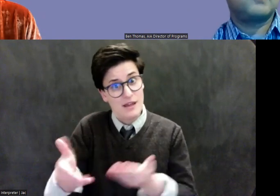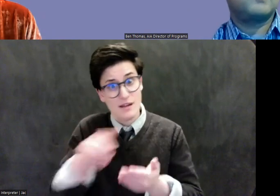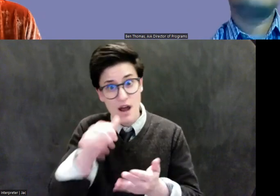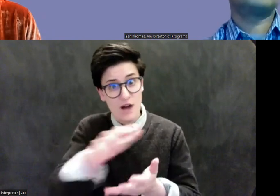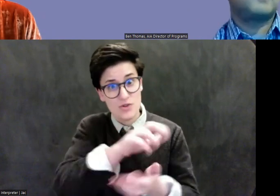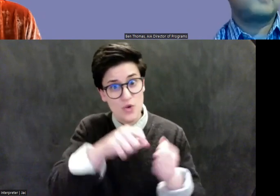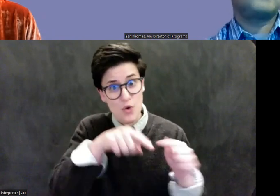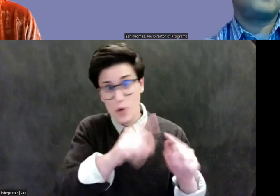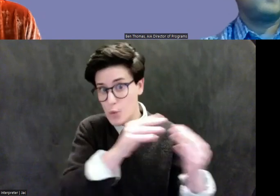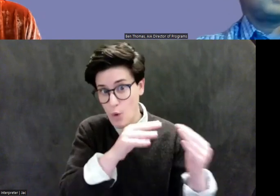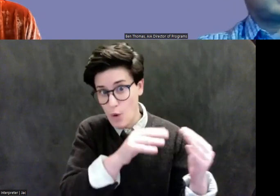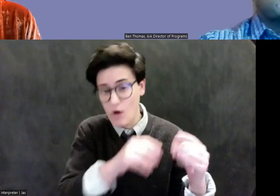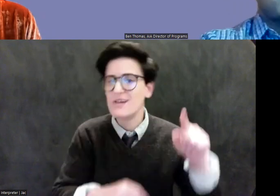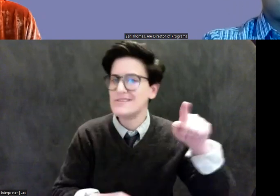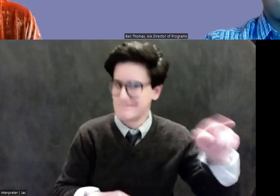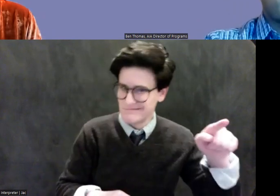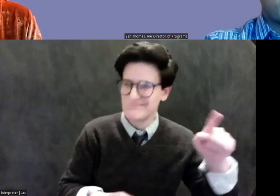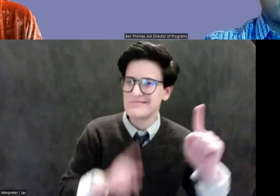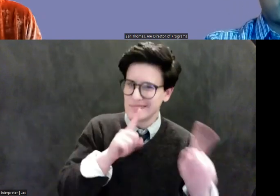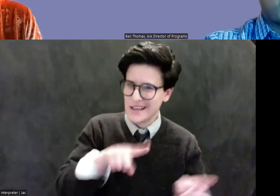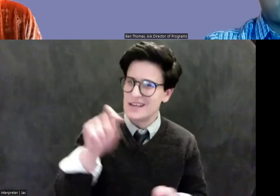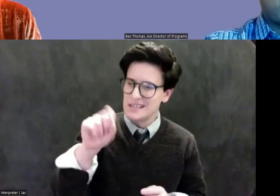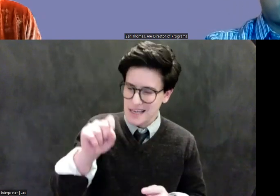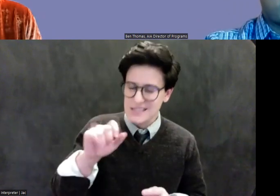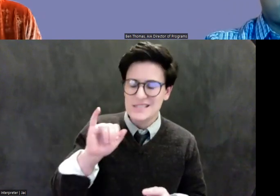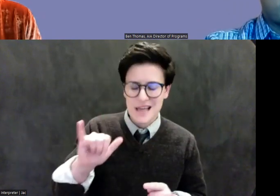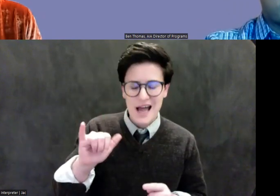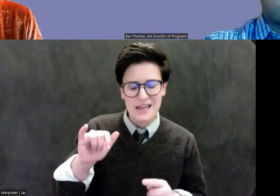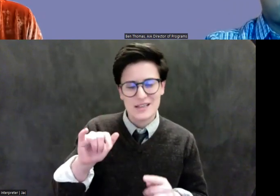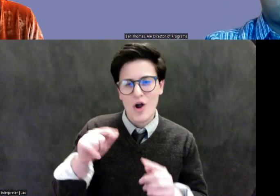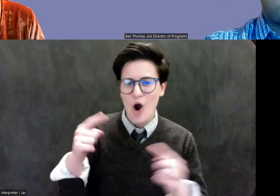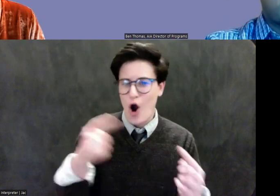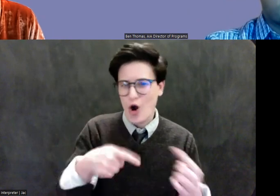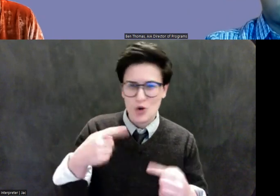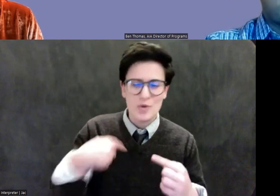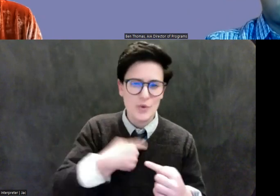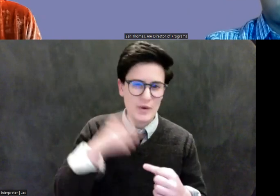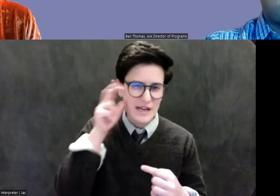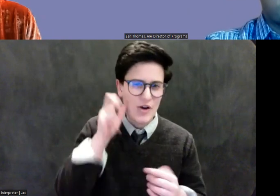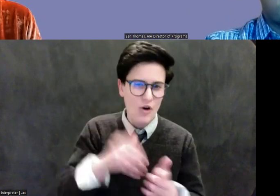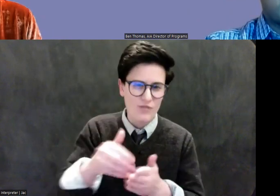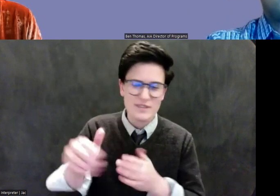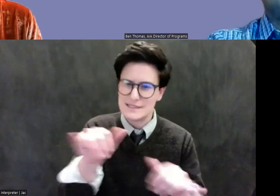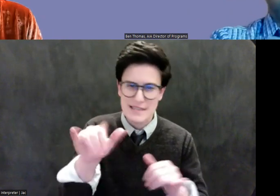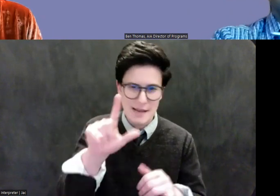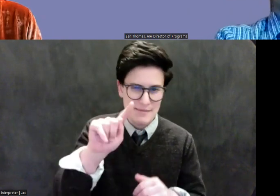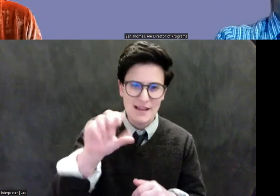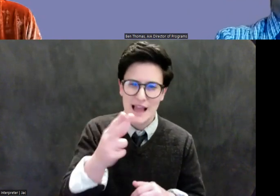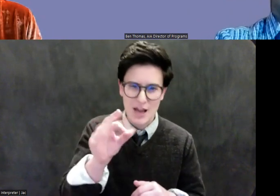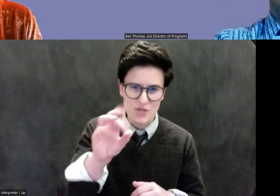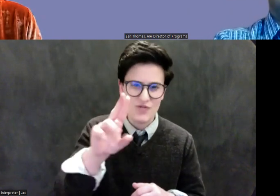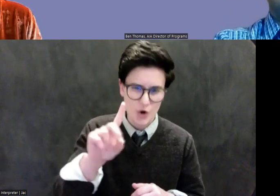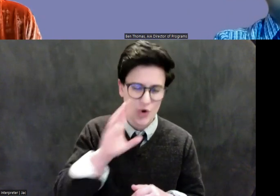himself used that he was saving this material, uh, from the camera route. She said that in the press multiple times. Um,